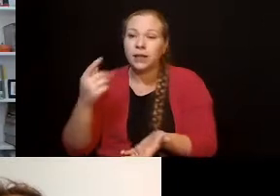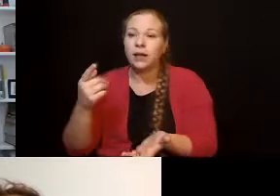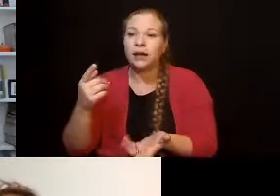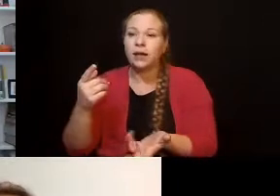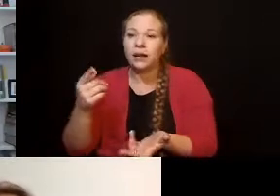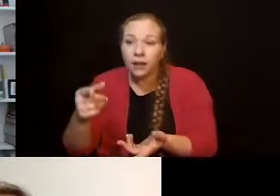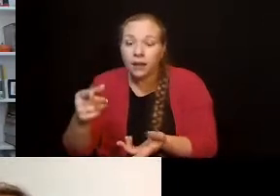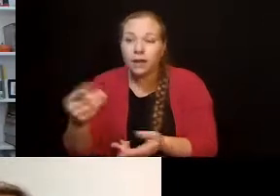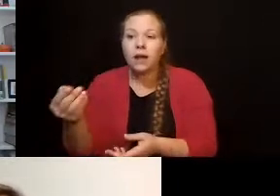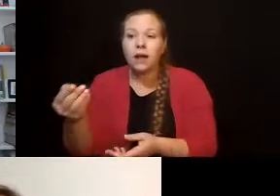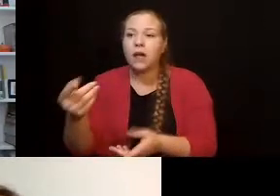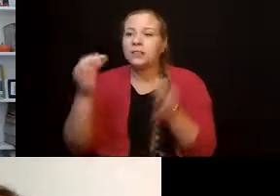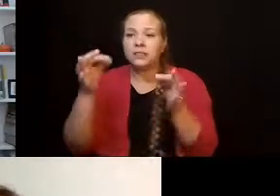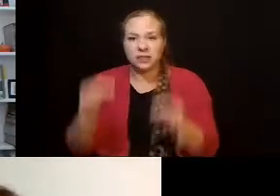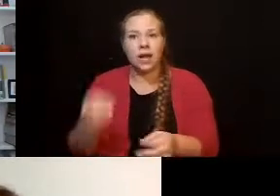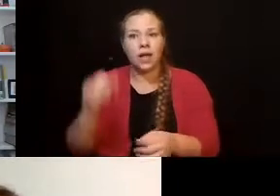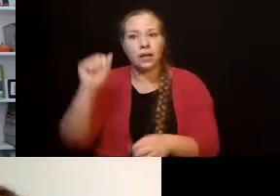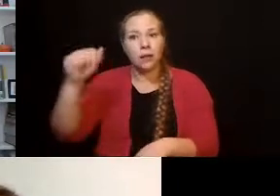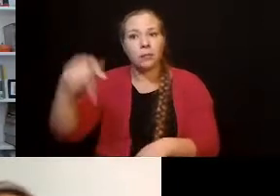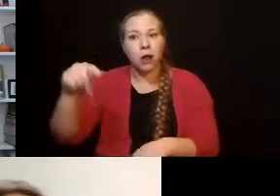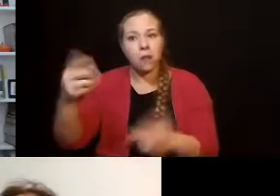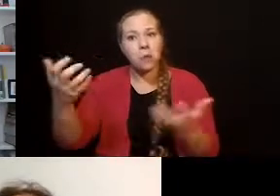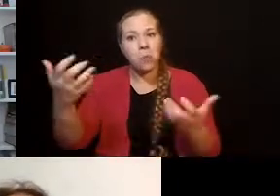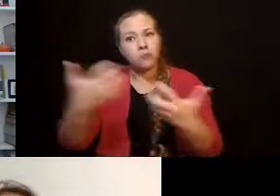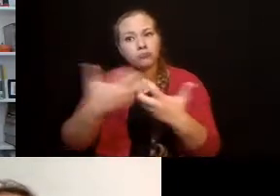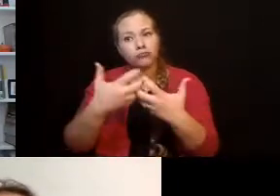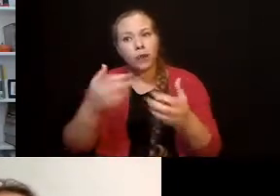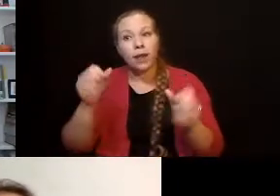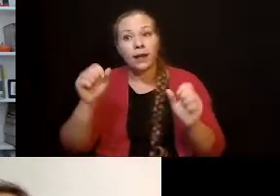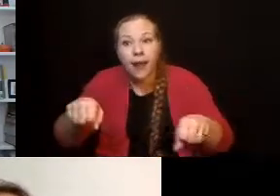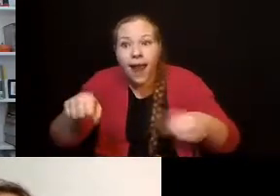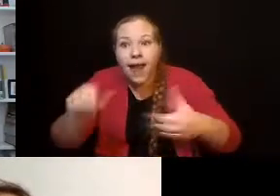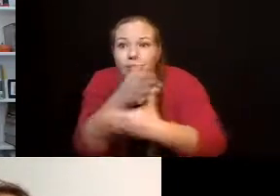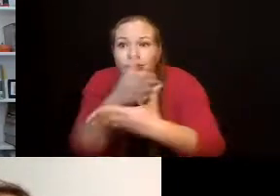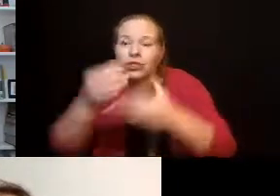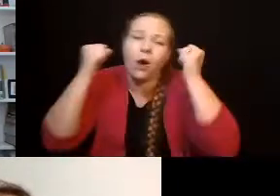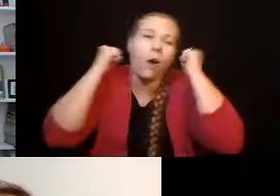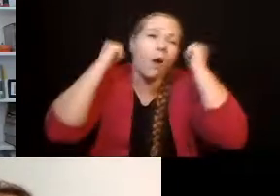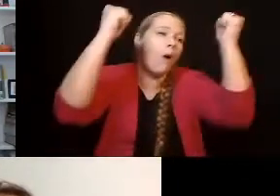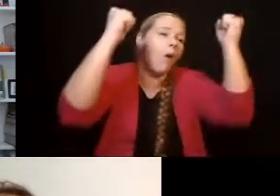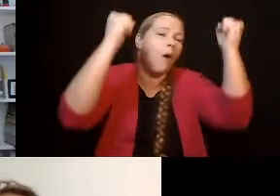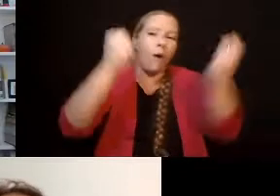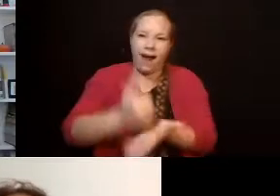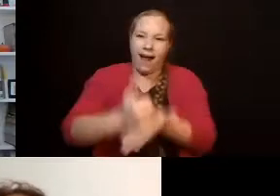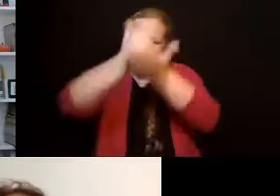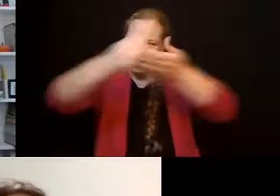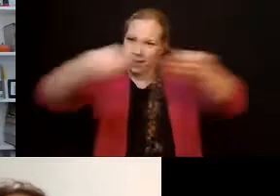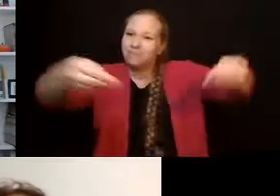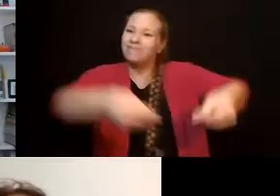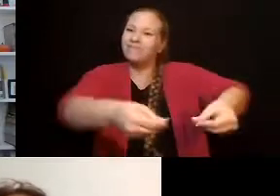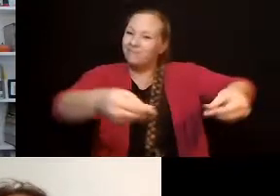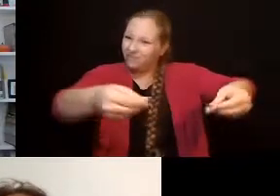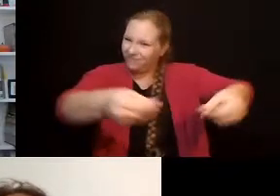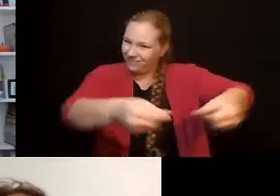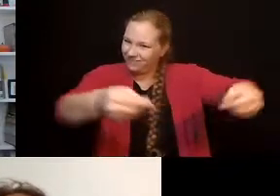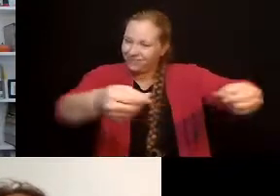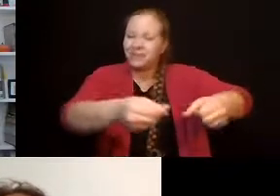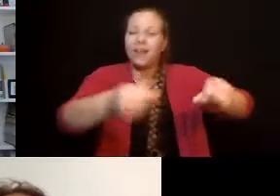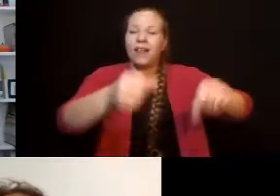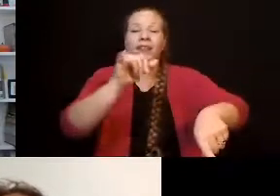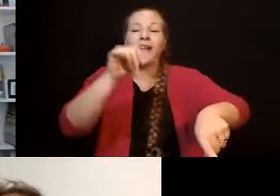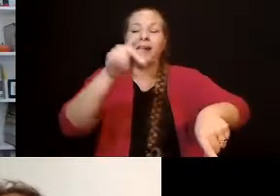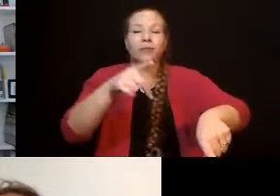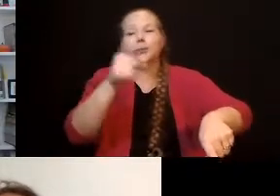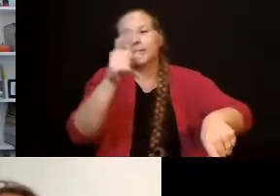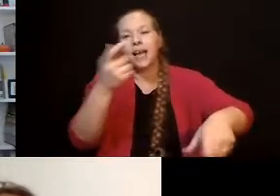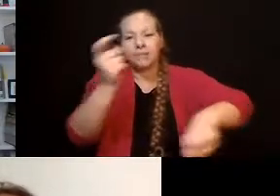And then that person needed to move on. And so that person moved to a different state. And then at that time, it was like, what do we